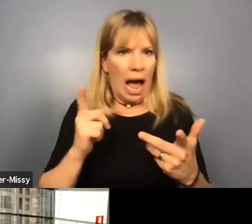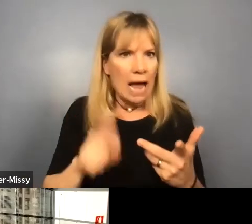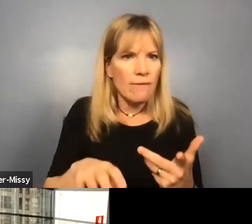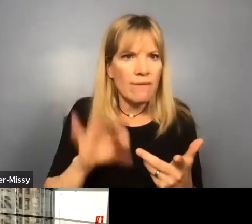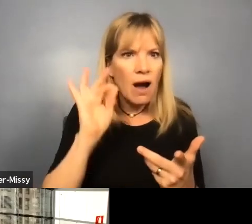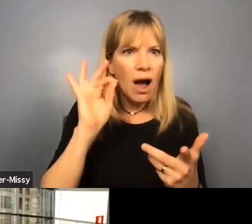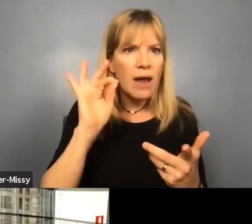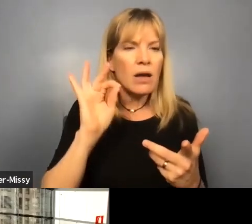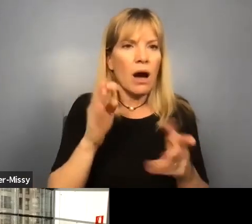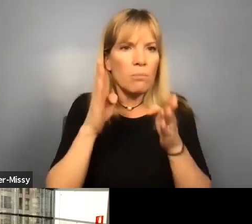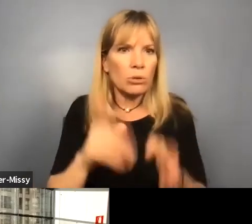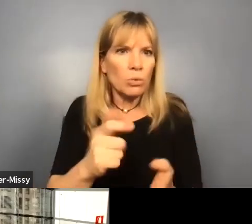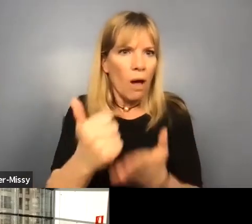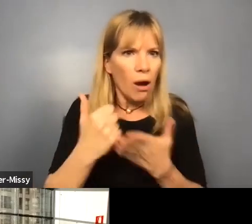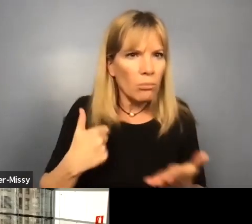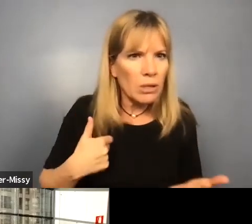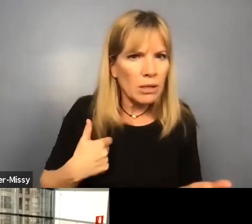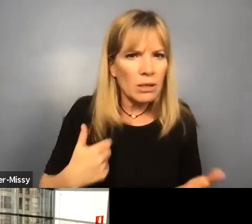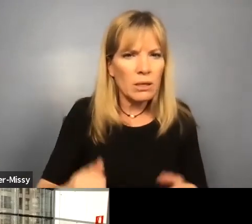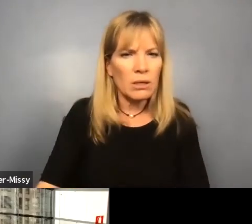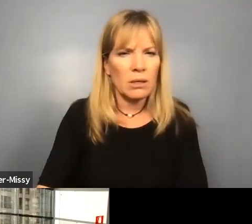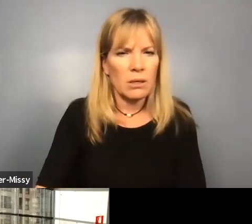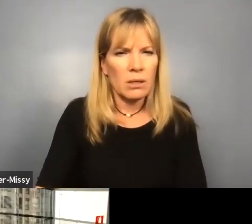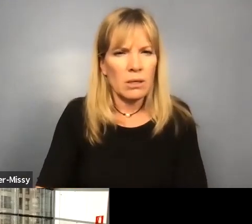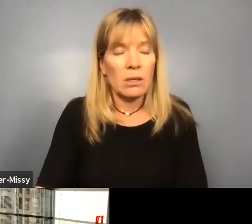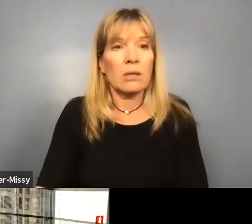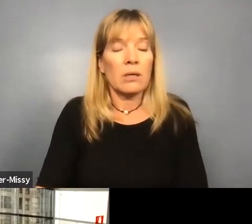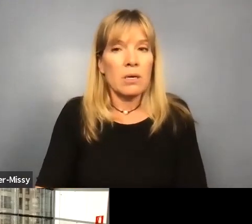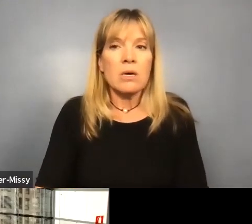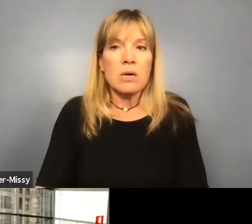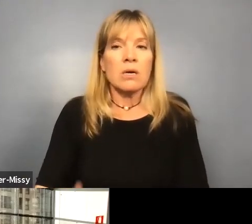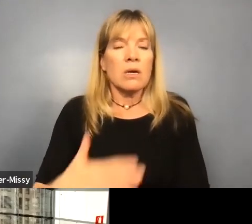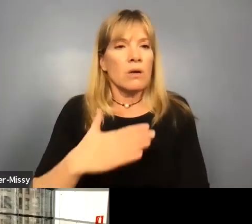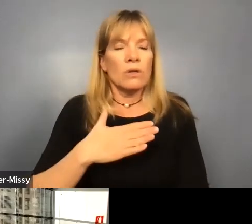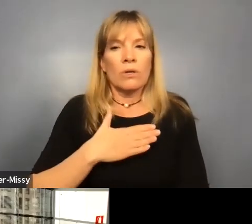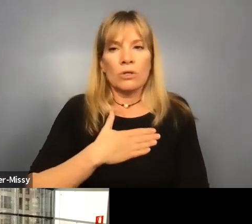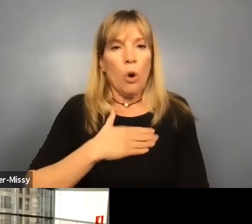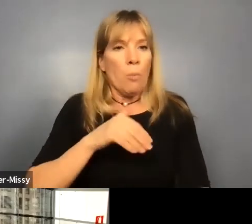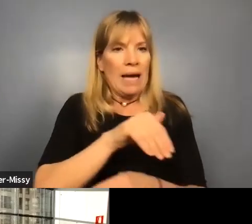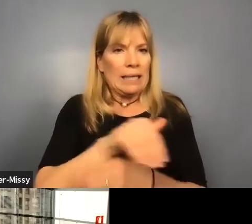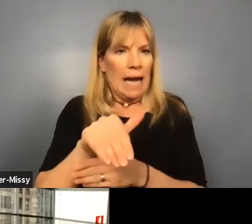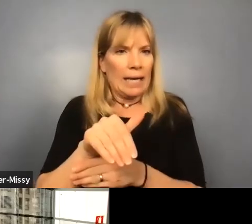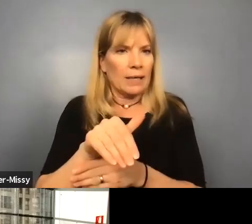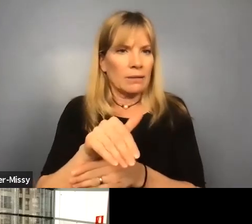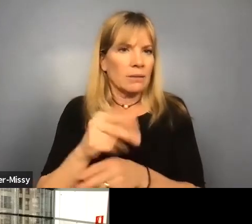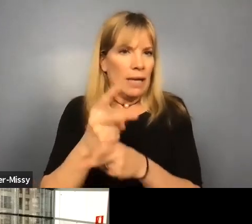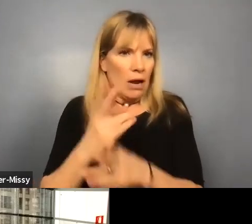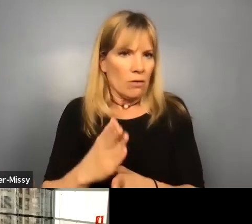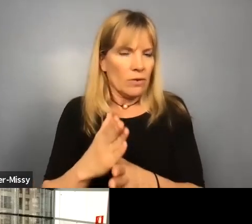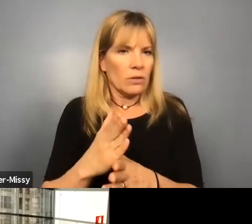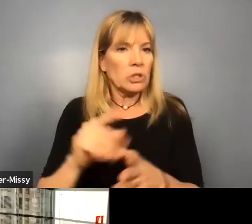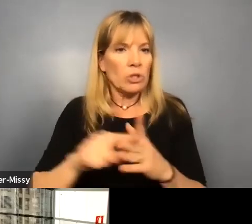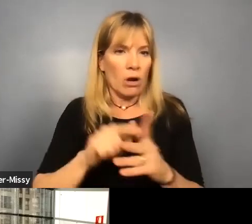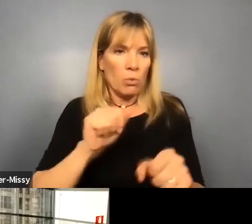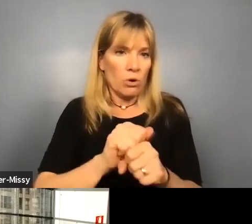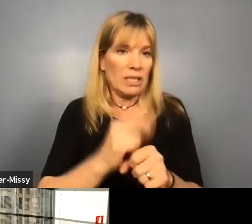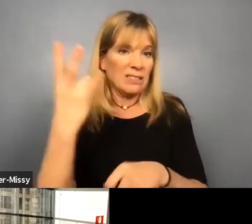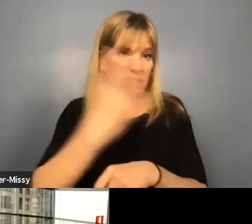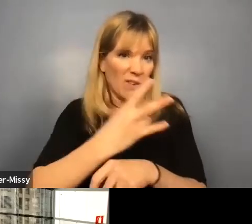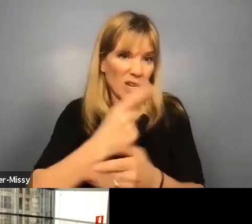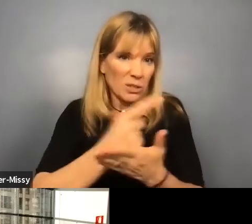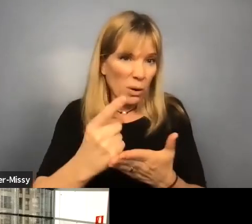someone to help. So my night aid started working seven days a week.